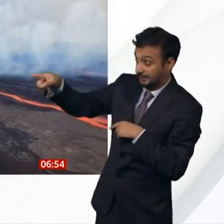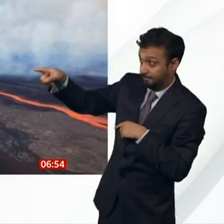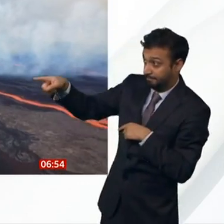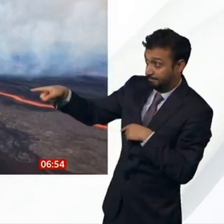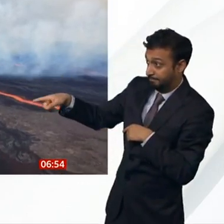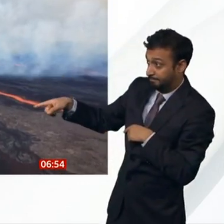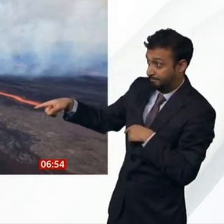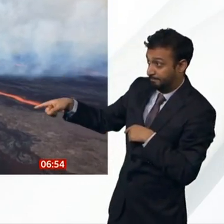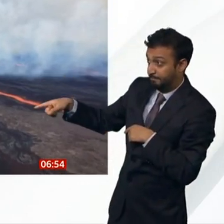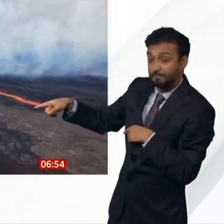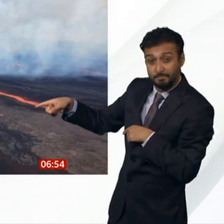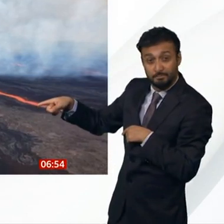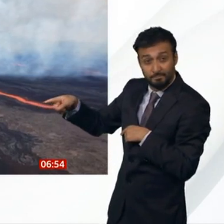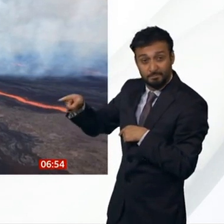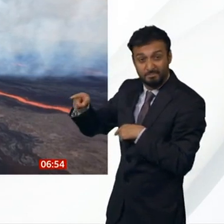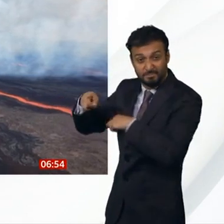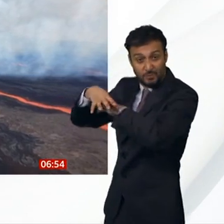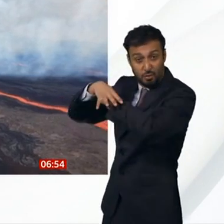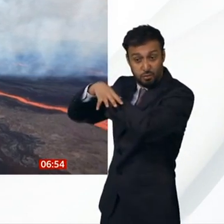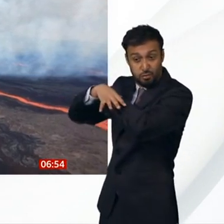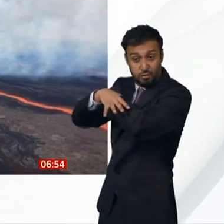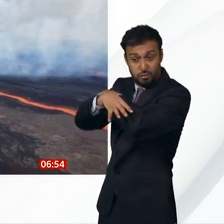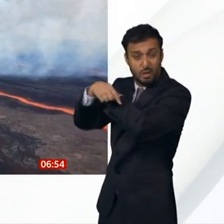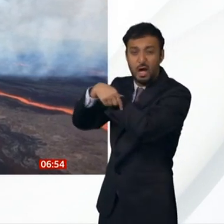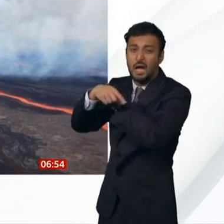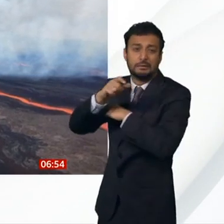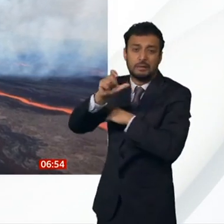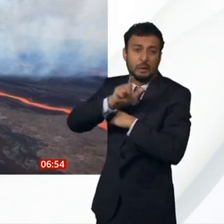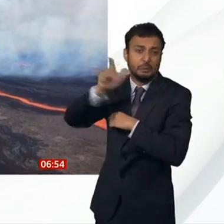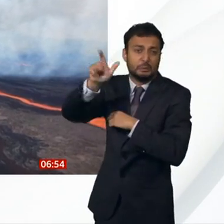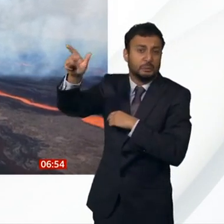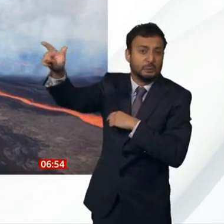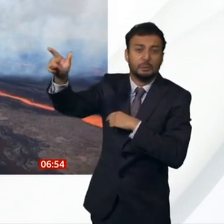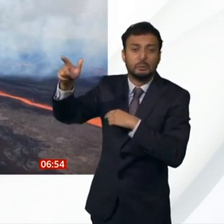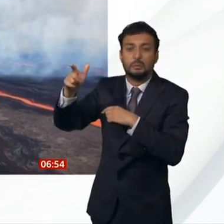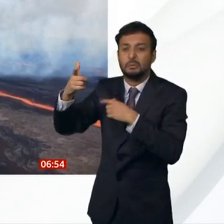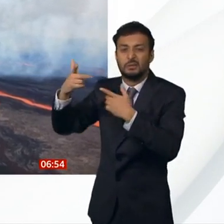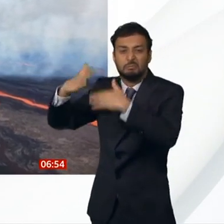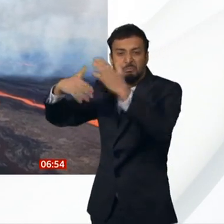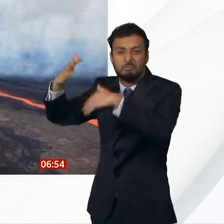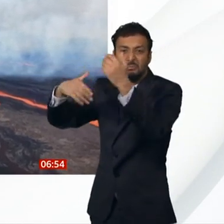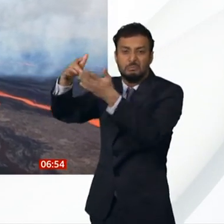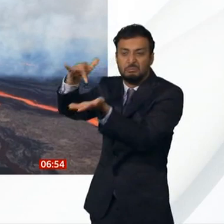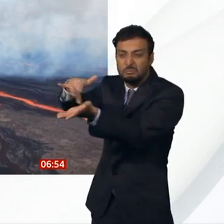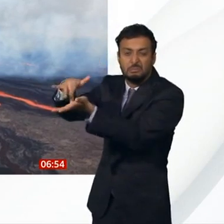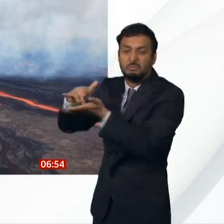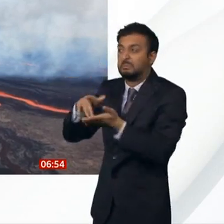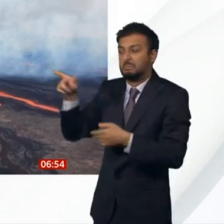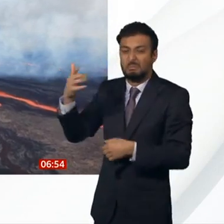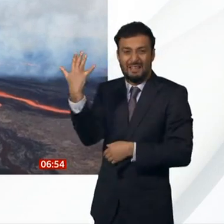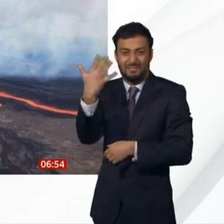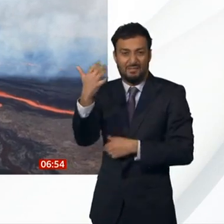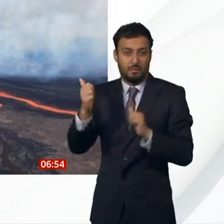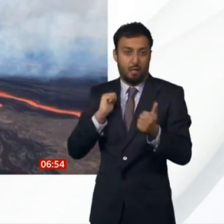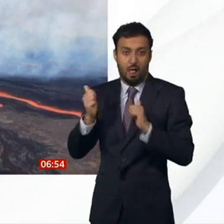kilometres away from sort of main infrastructure. But as we've seen in the past, this volcano can produce